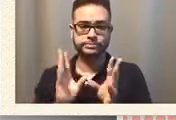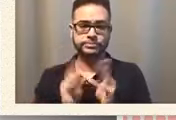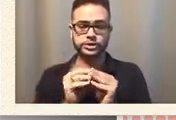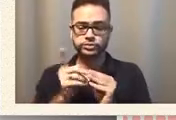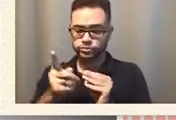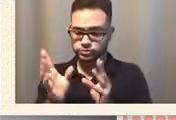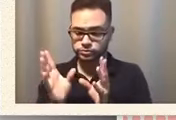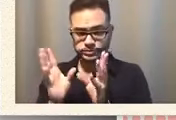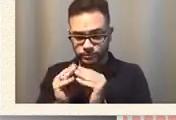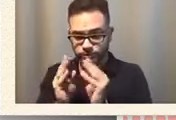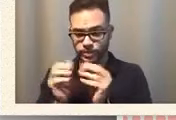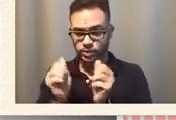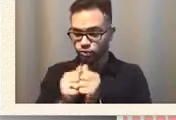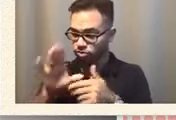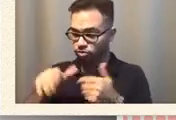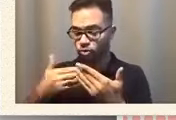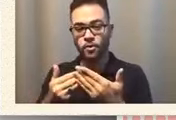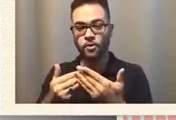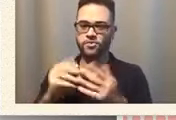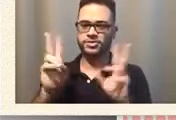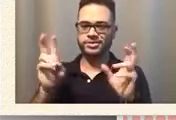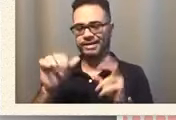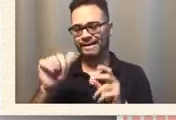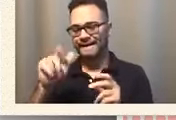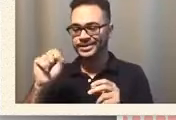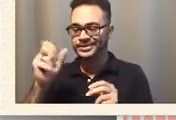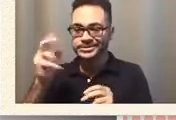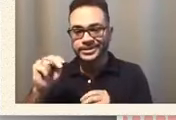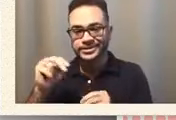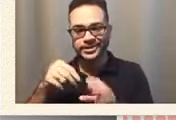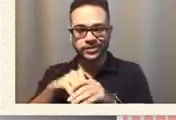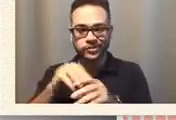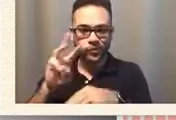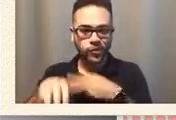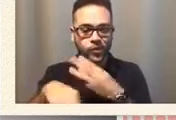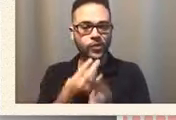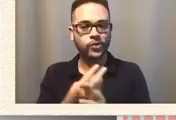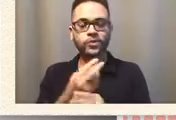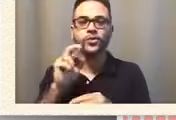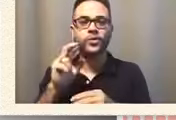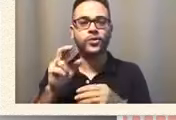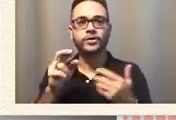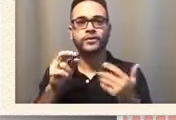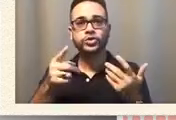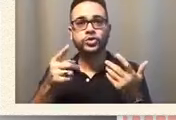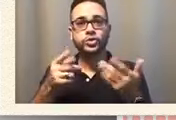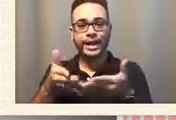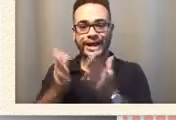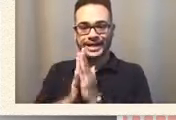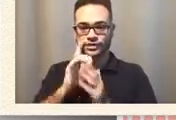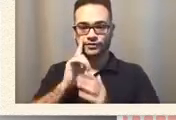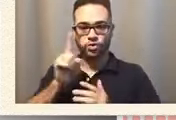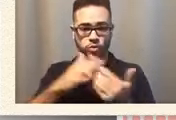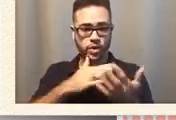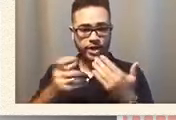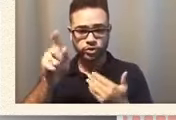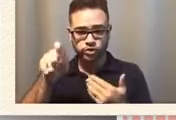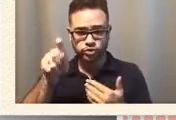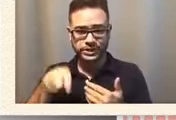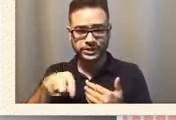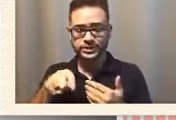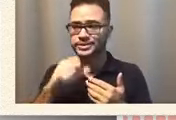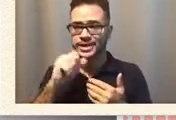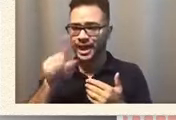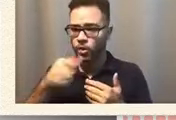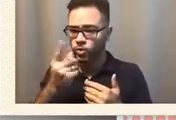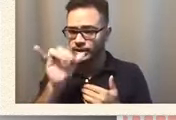or the non-allisons and you ask for what you need and not only that i do not have